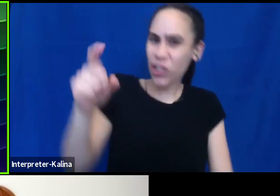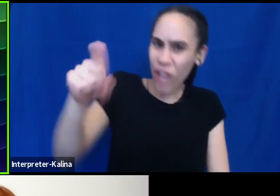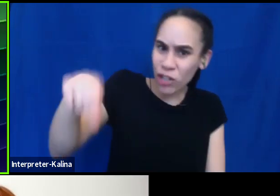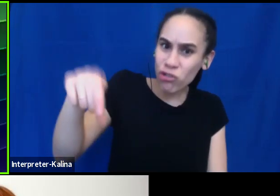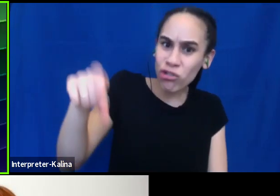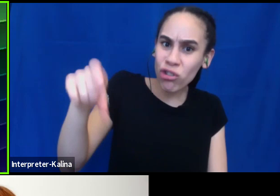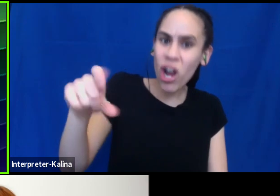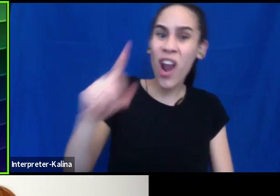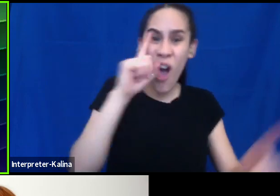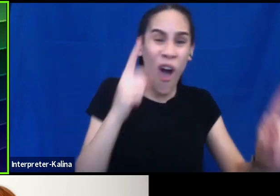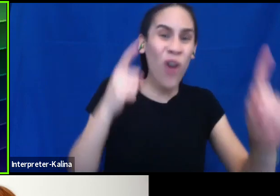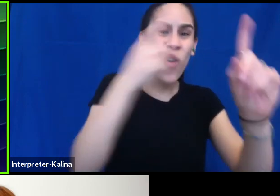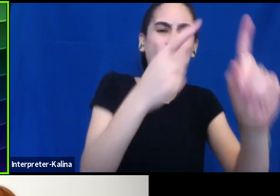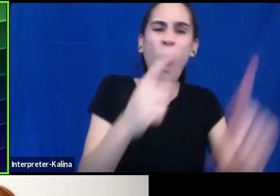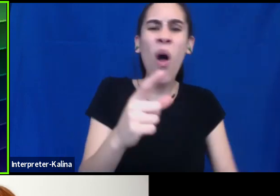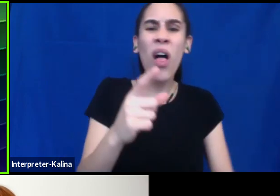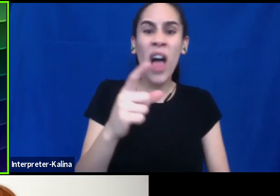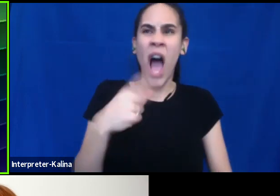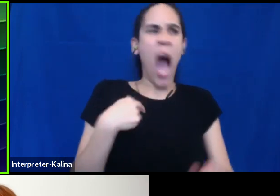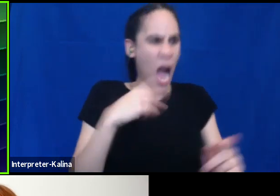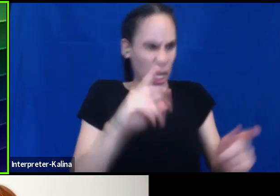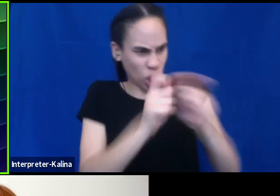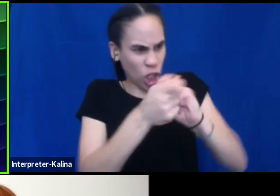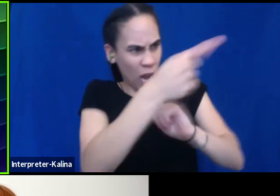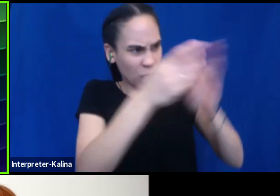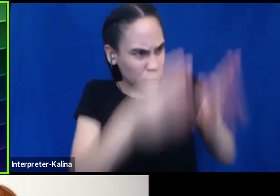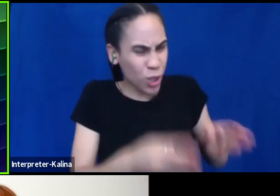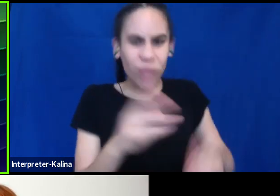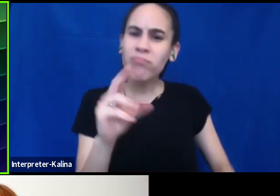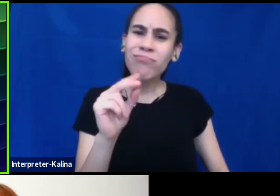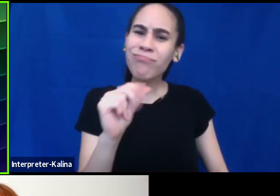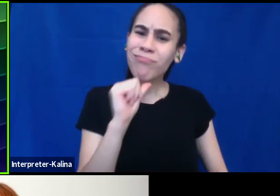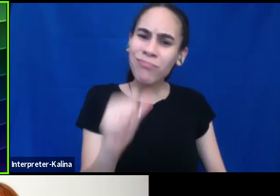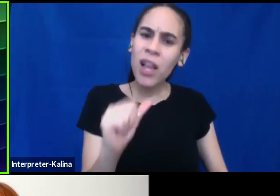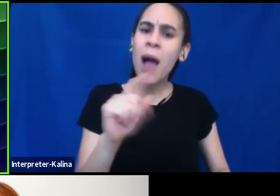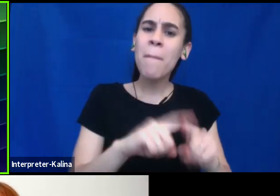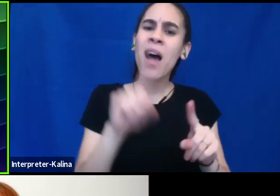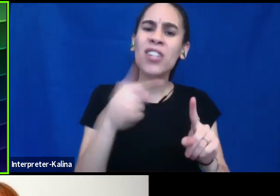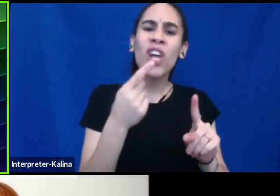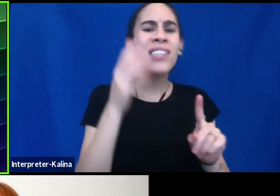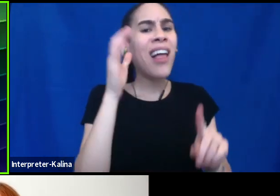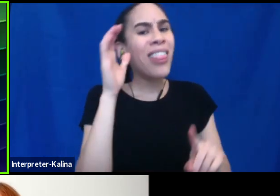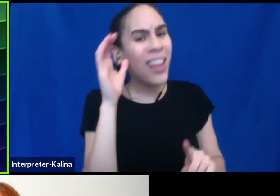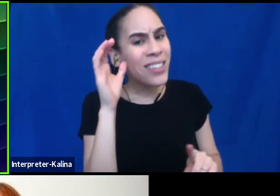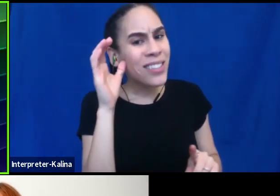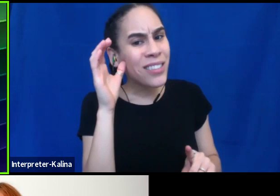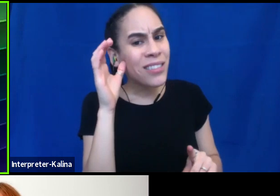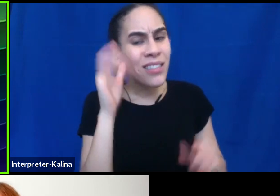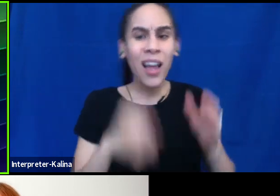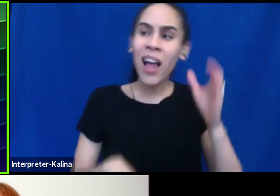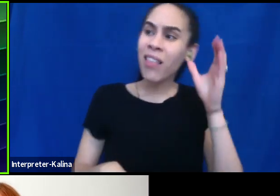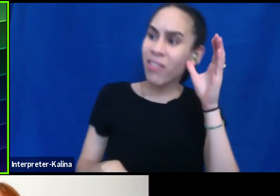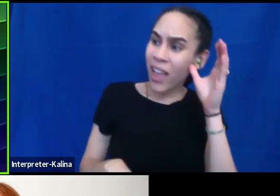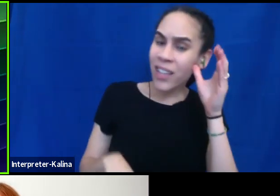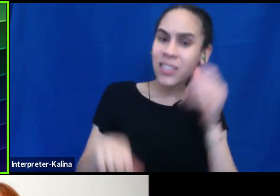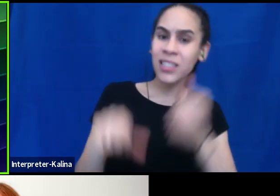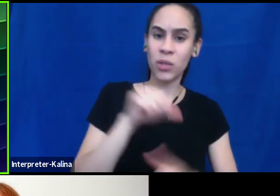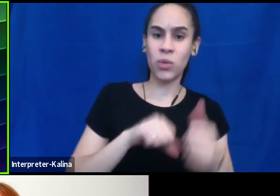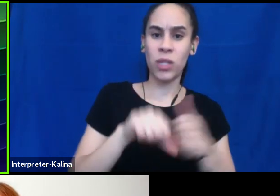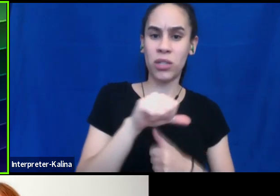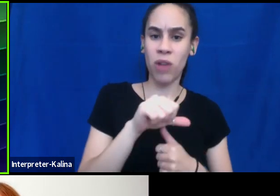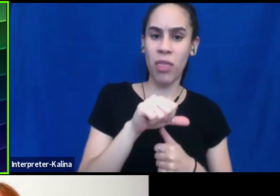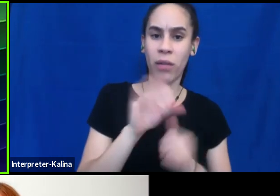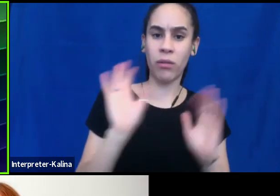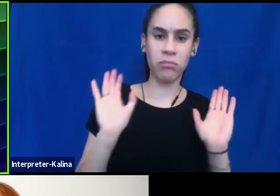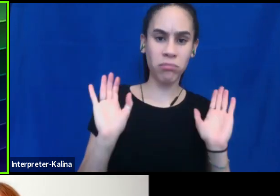shouldn't be, I'm going to change this person, but just like, let's just listen to where people are coming from. Um, I, I just learned so much from him